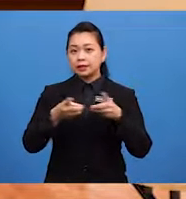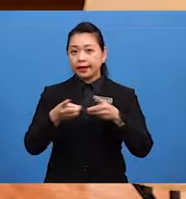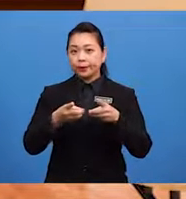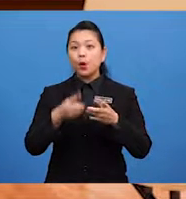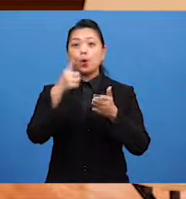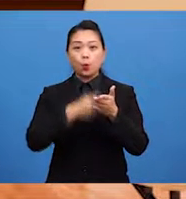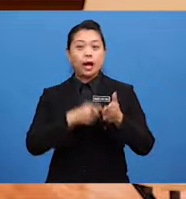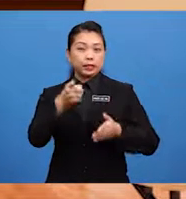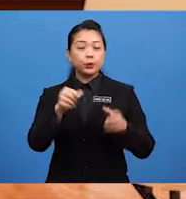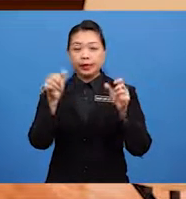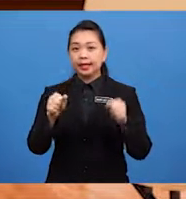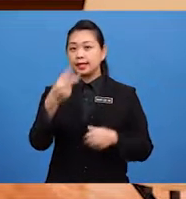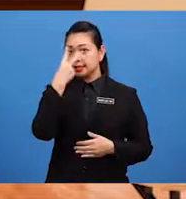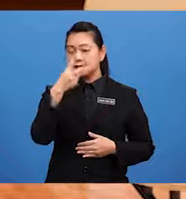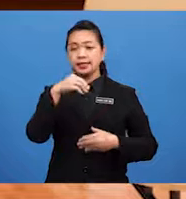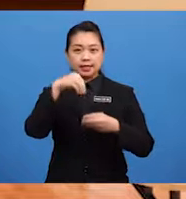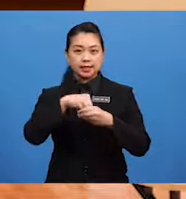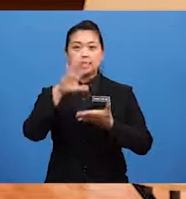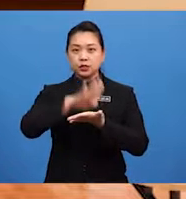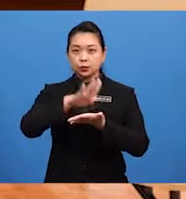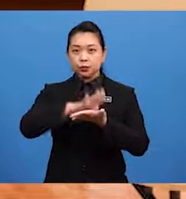at a school carnival